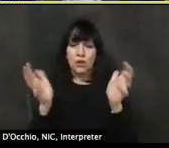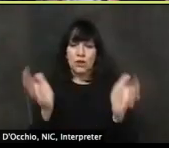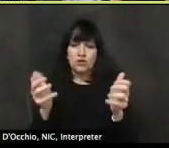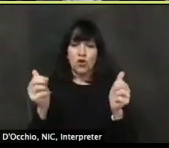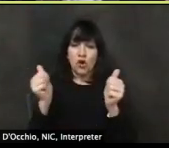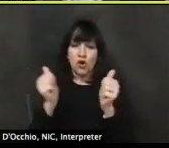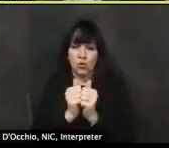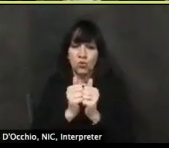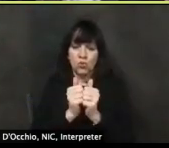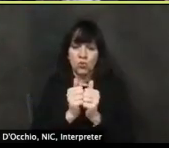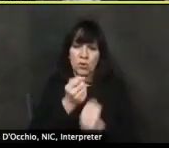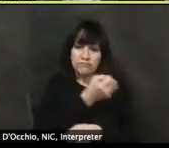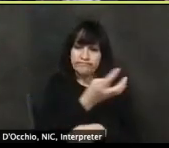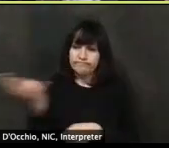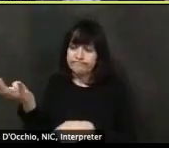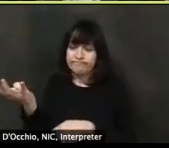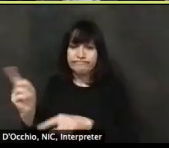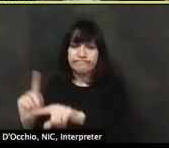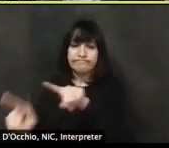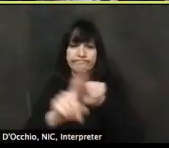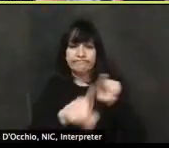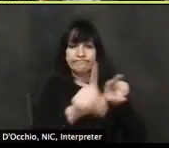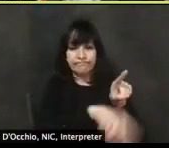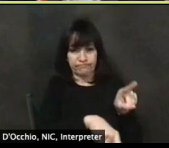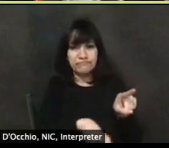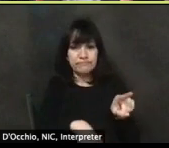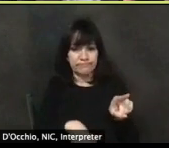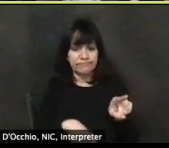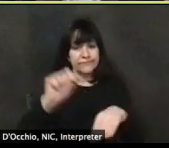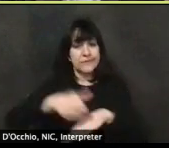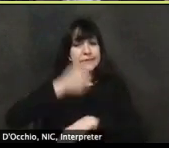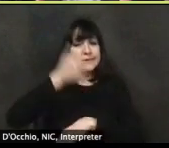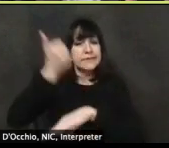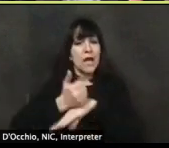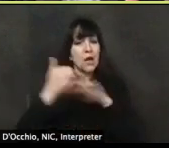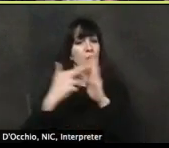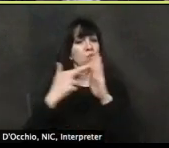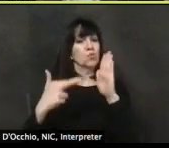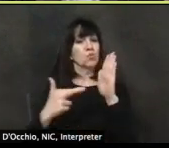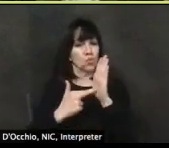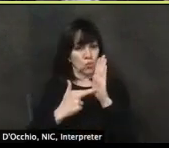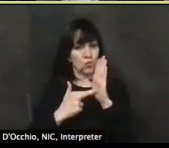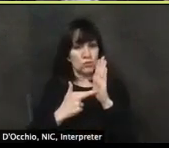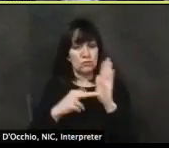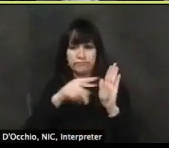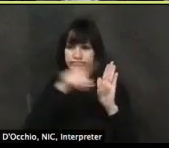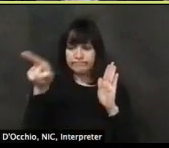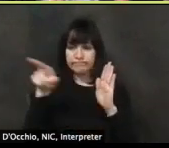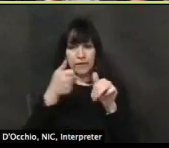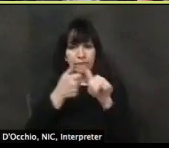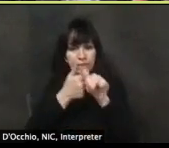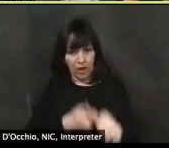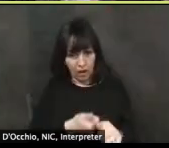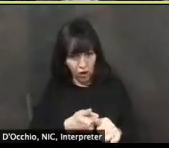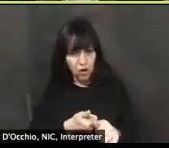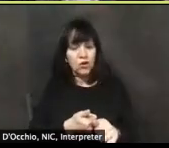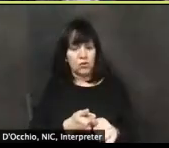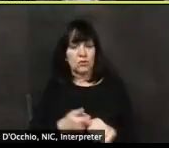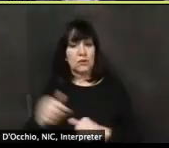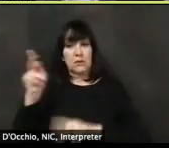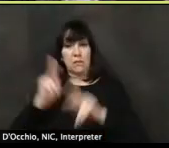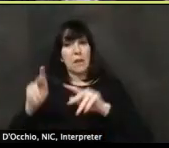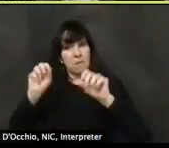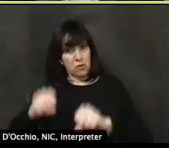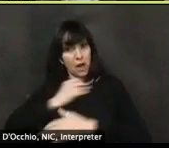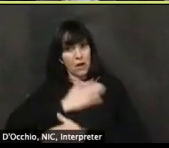Rattay, as we come up with those guidelines, uh, to make sure what we're putting forward is something that, that members of the public, what governor Carney ultimately put